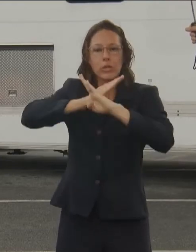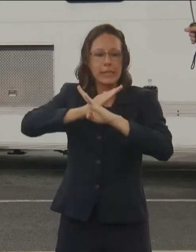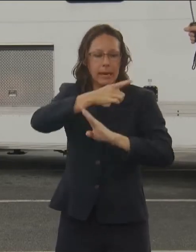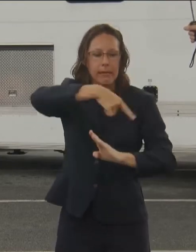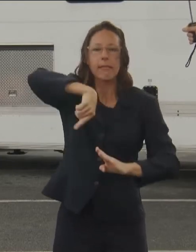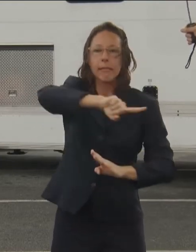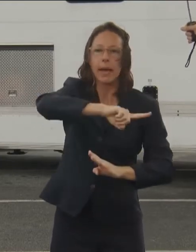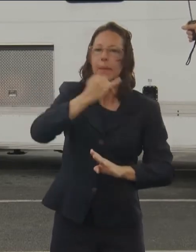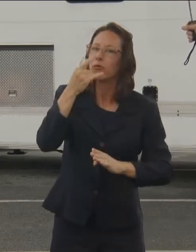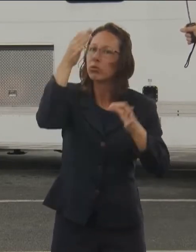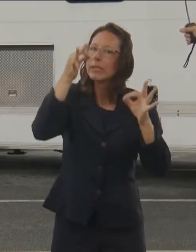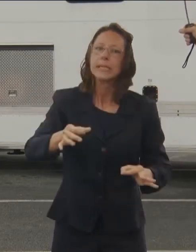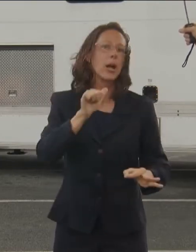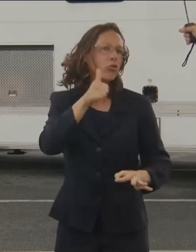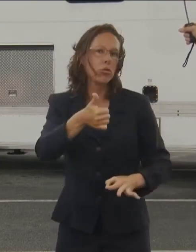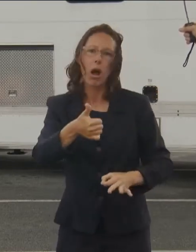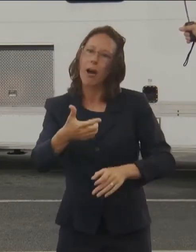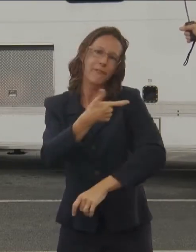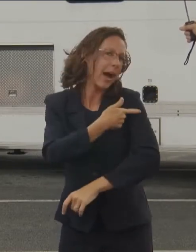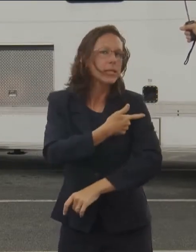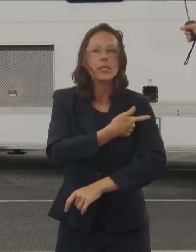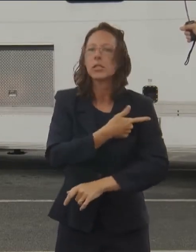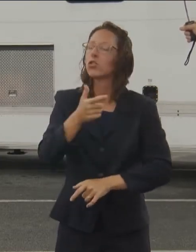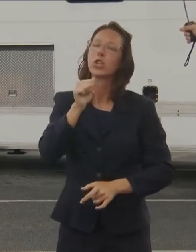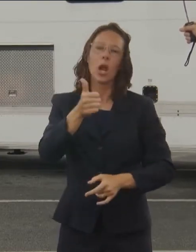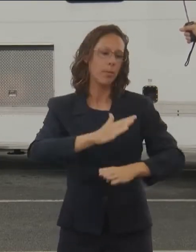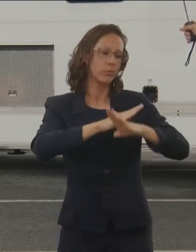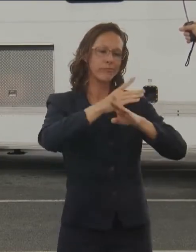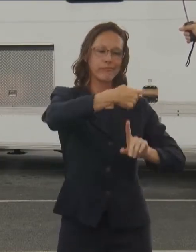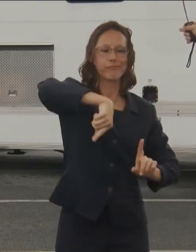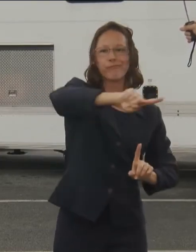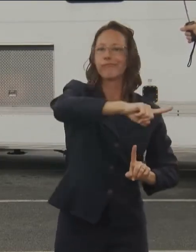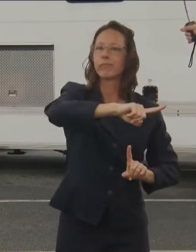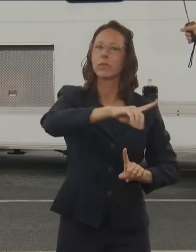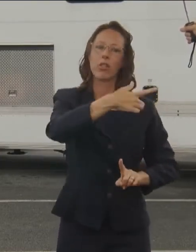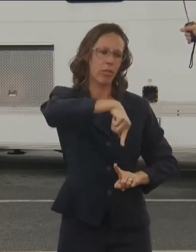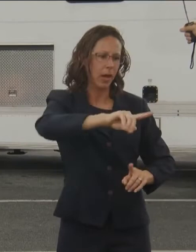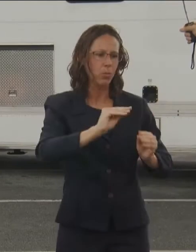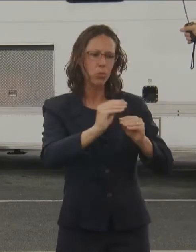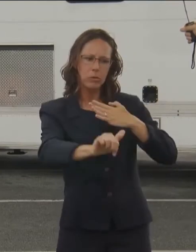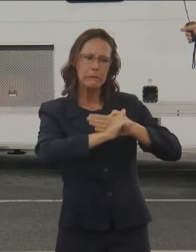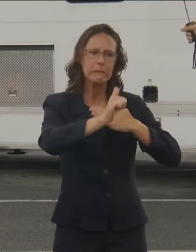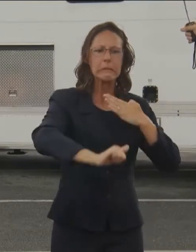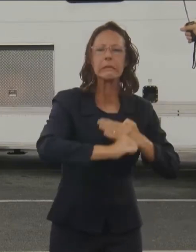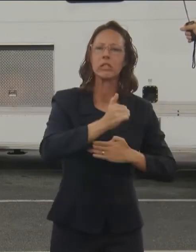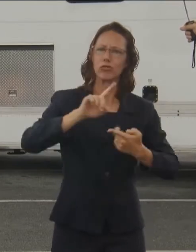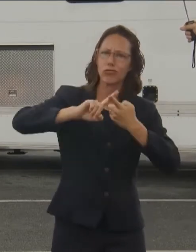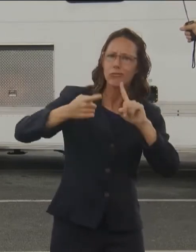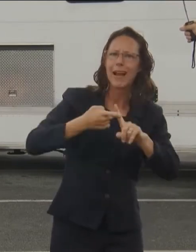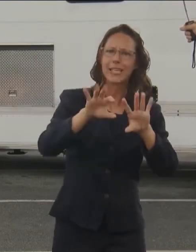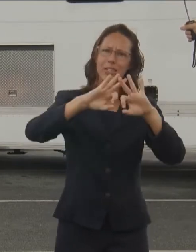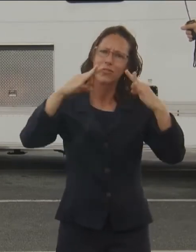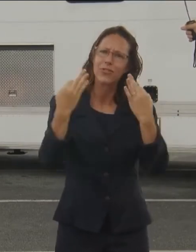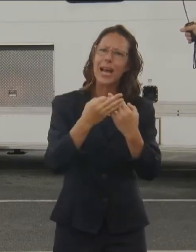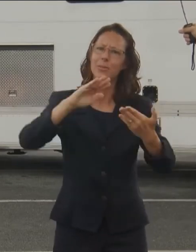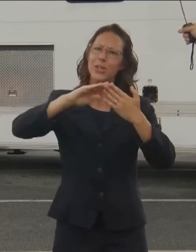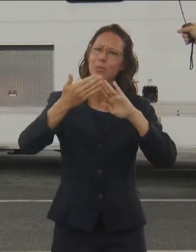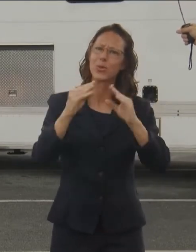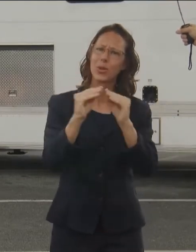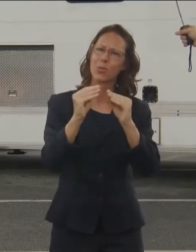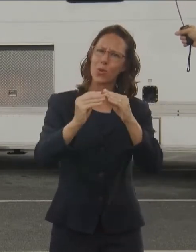vaccinated, you're not going to serve as a shield. And you're putting the people around you, your neighbors, your family members, your friends, your community, at risk.